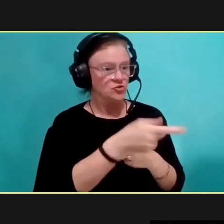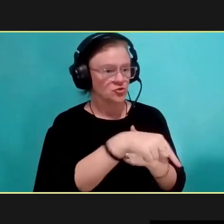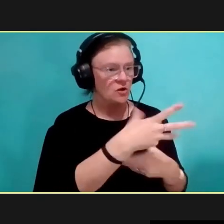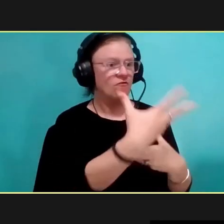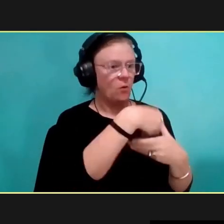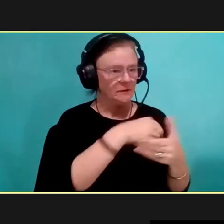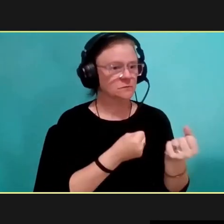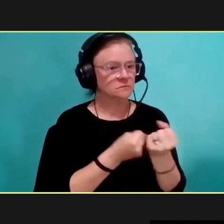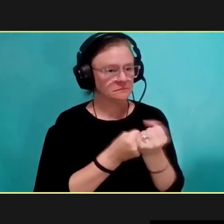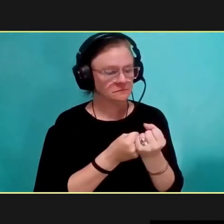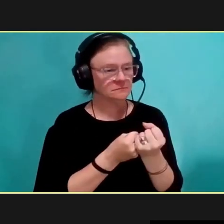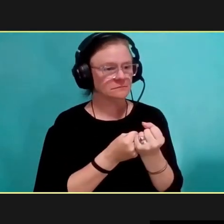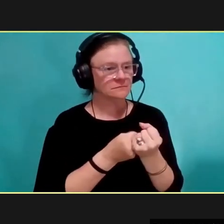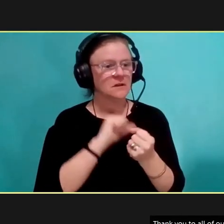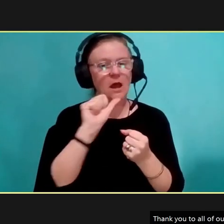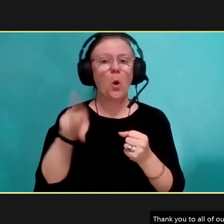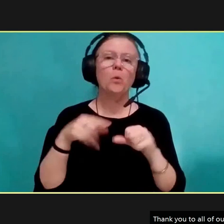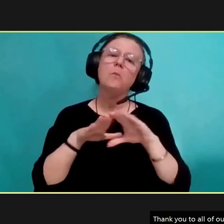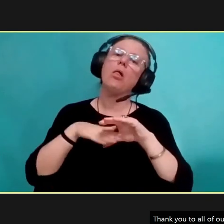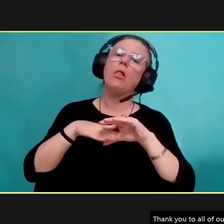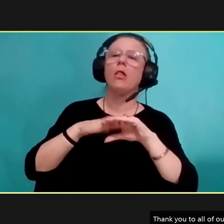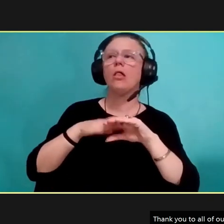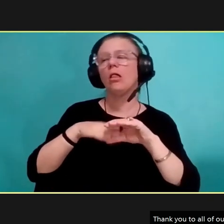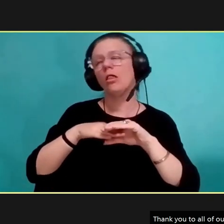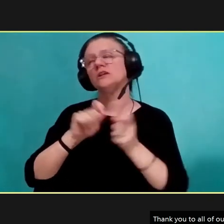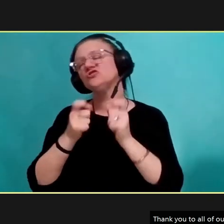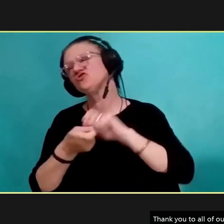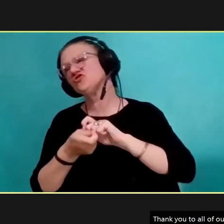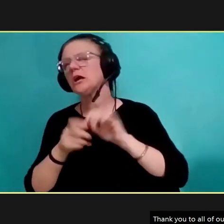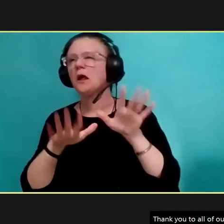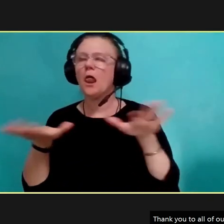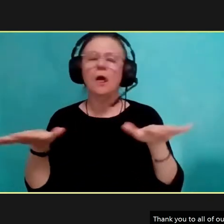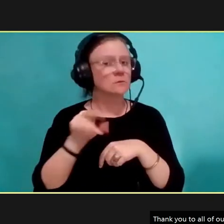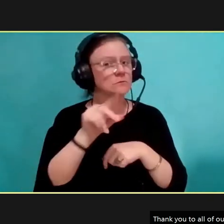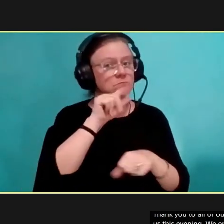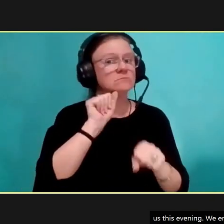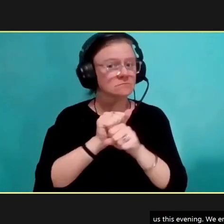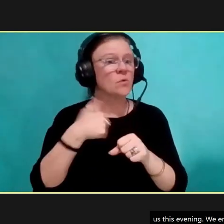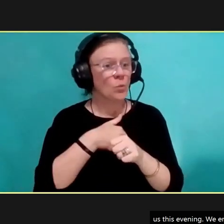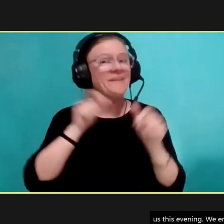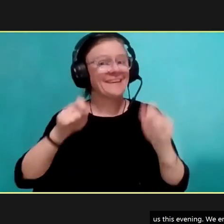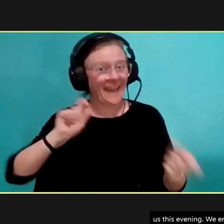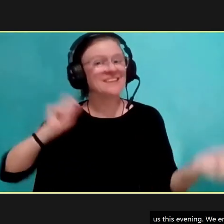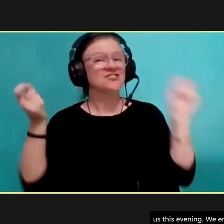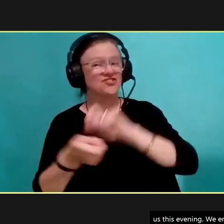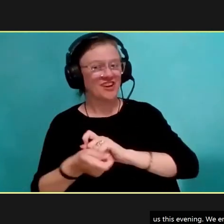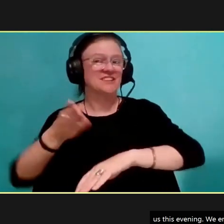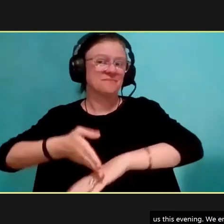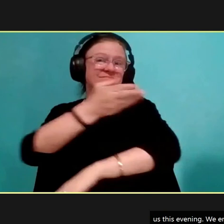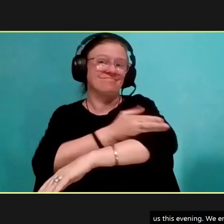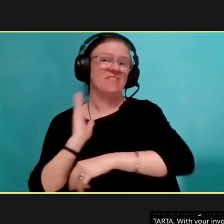and support, we're not just talking about making and building great innovative public transit in the Toledo region.